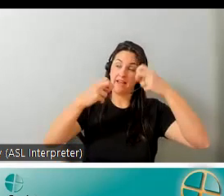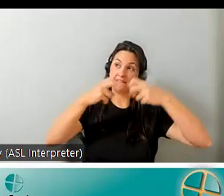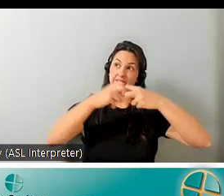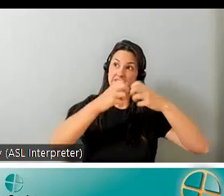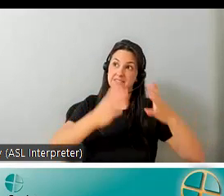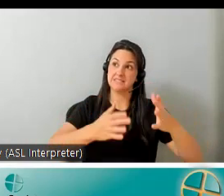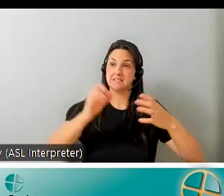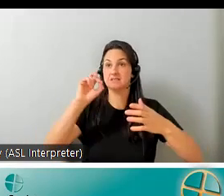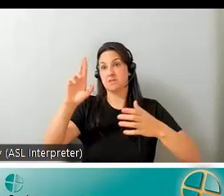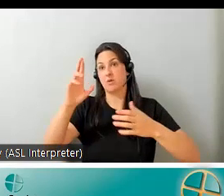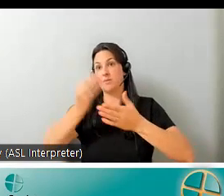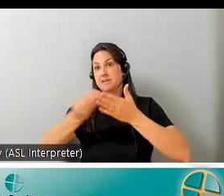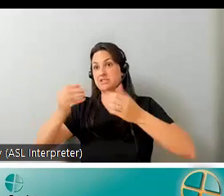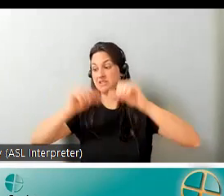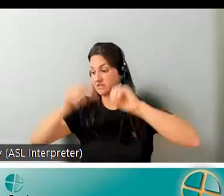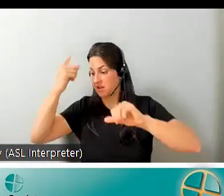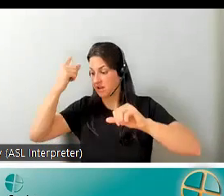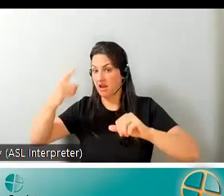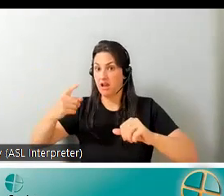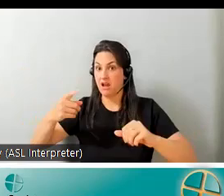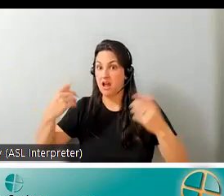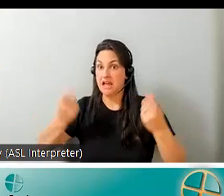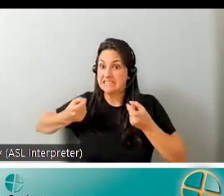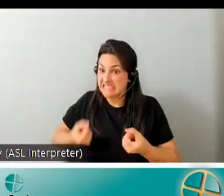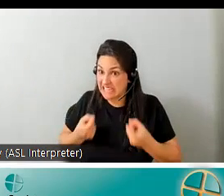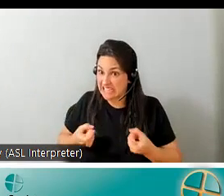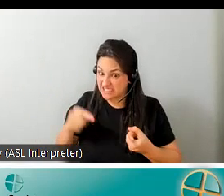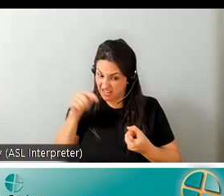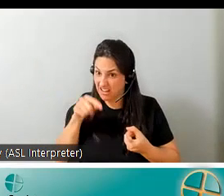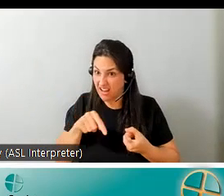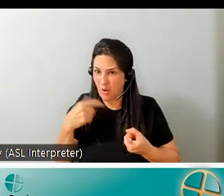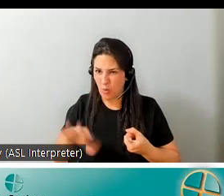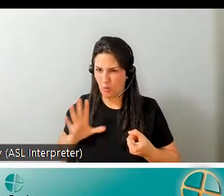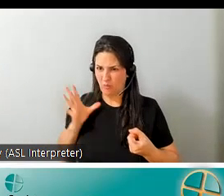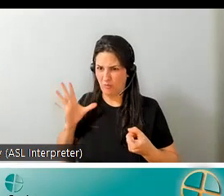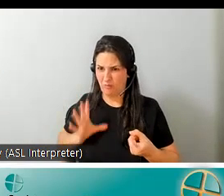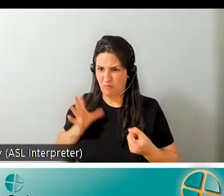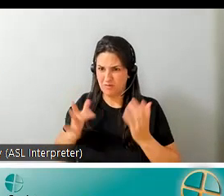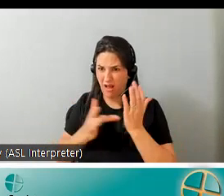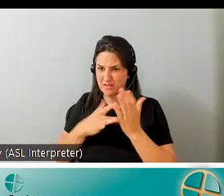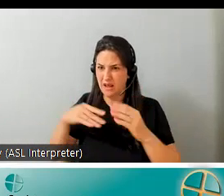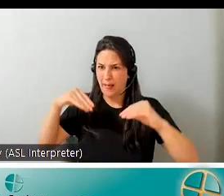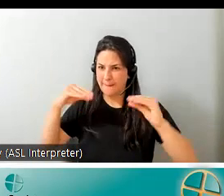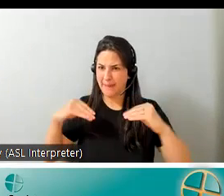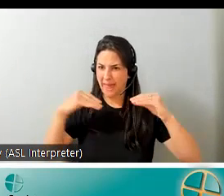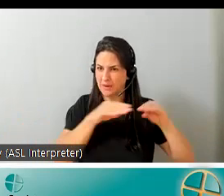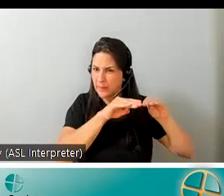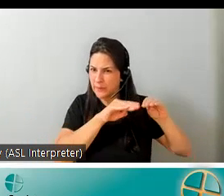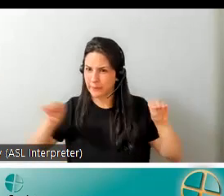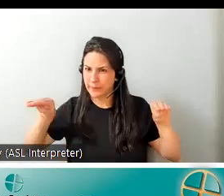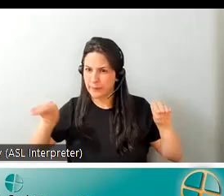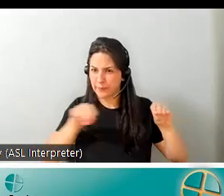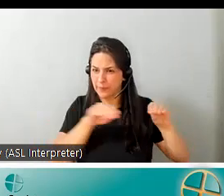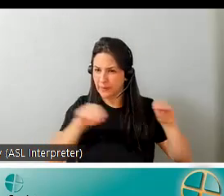downhill skis are really high tech like the way they bend and the things they do uh